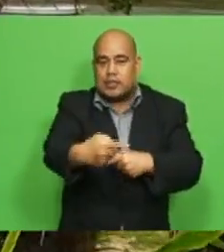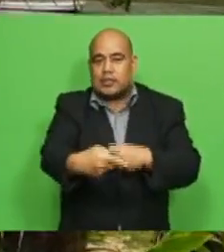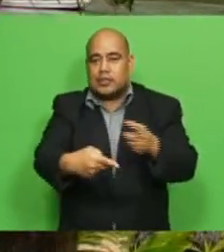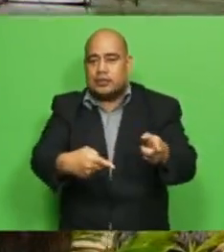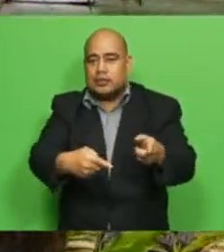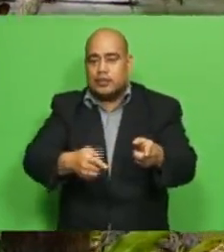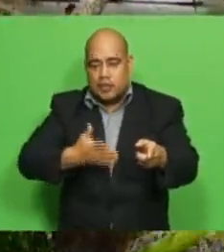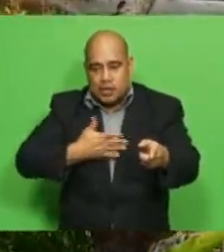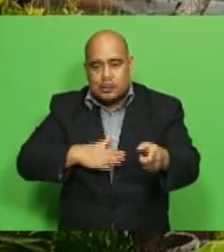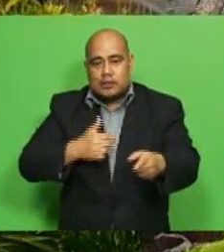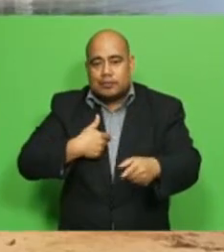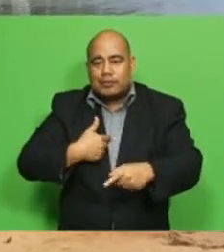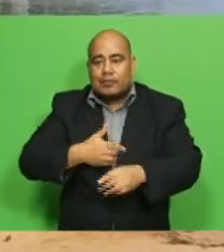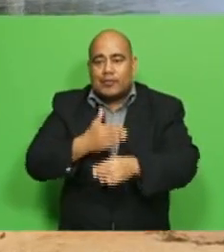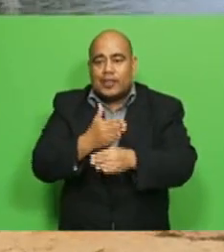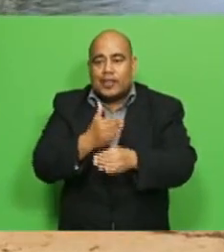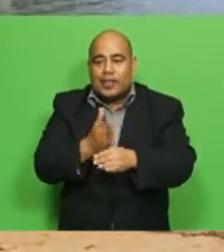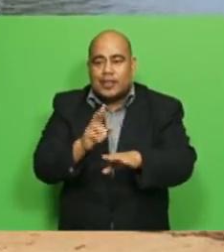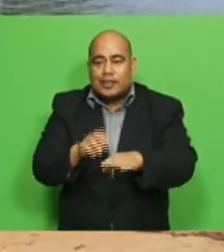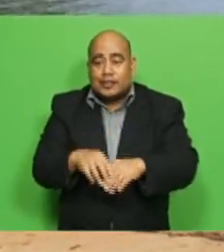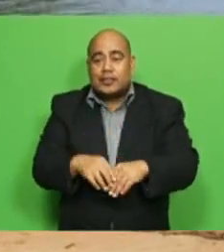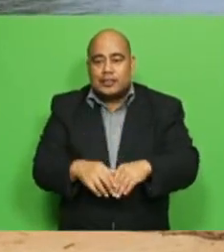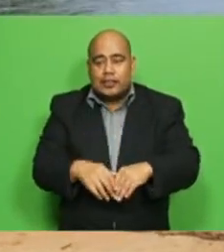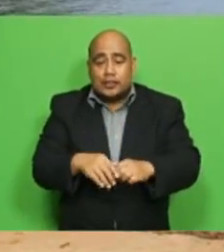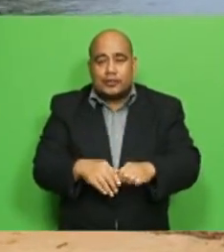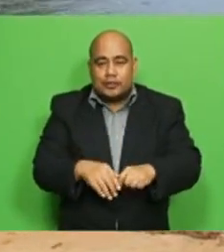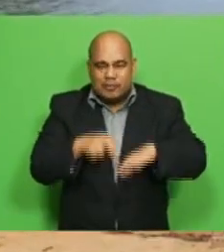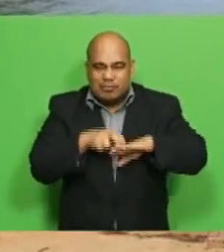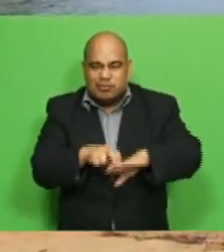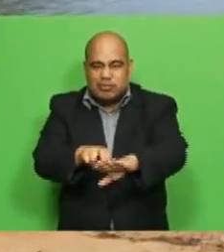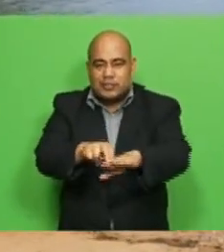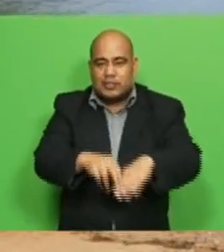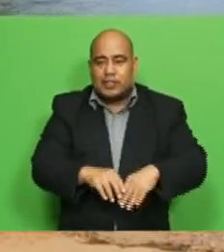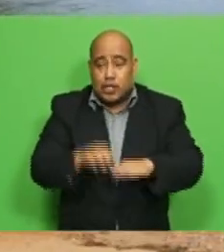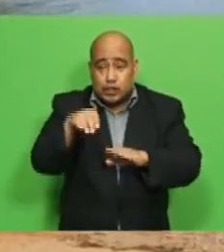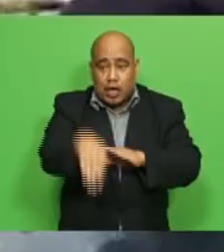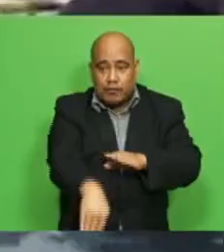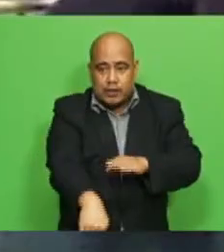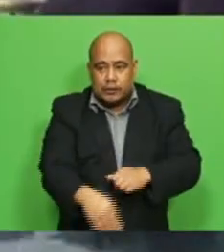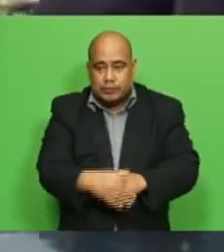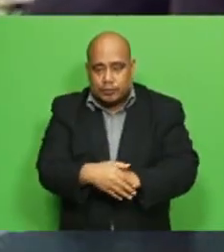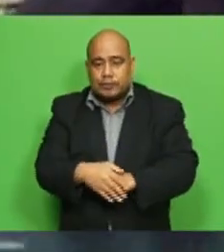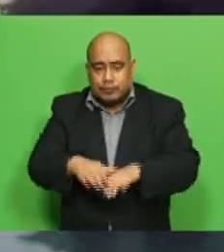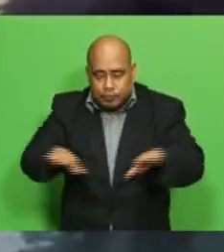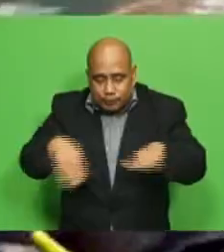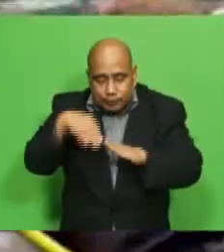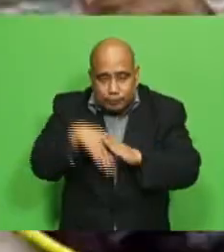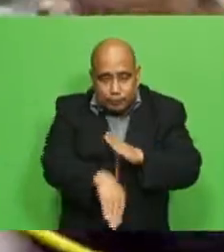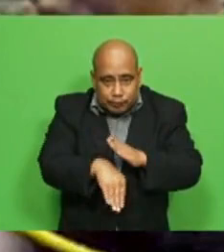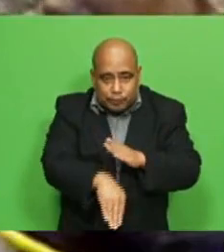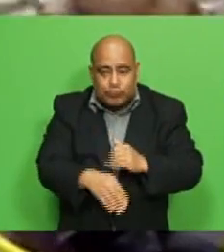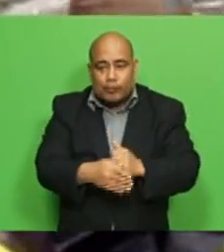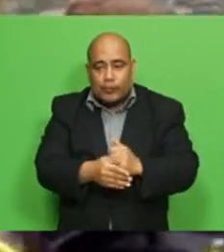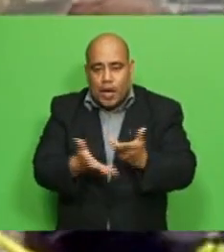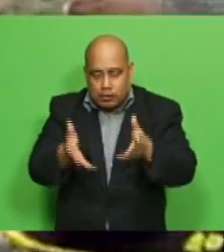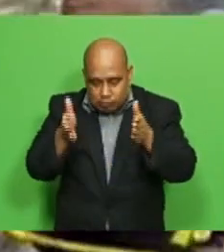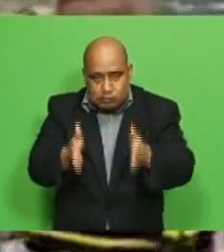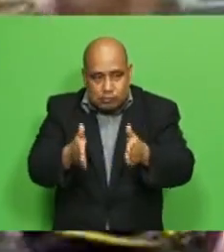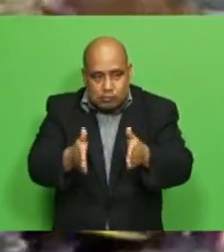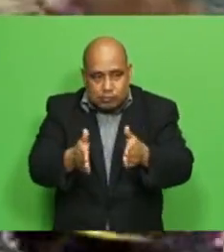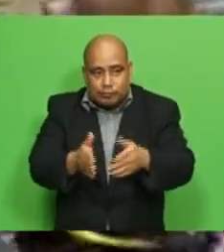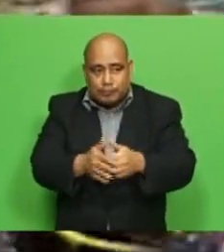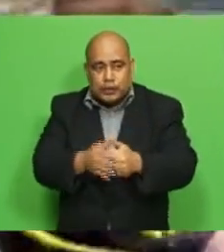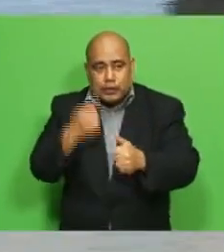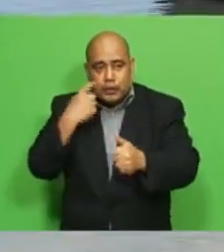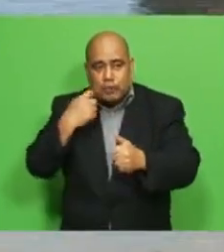a dive instructor Lamon didn't have a wealthy family to fall back on or well-connected friends who could help him